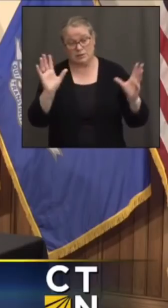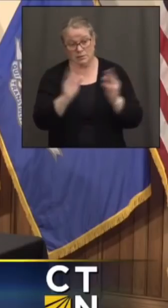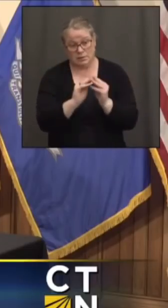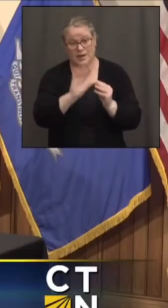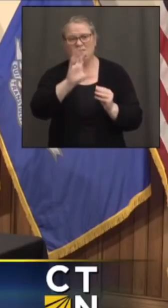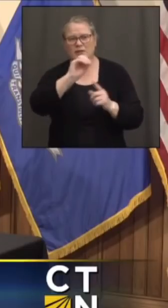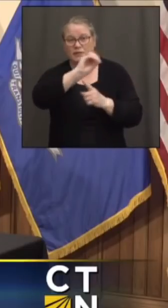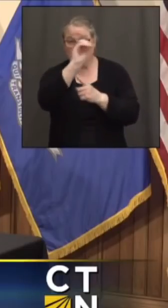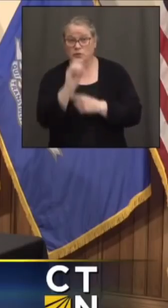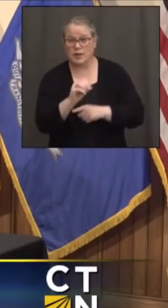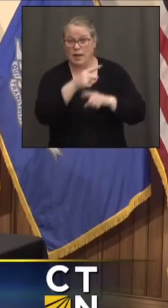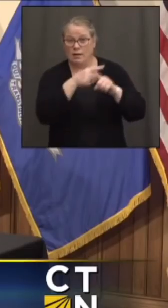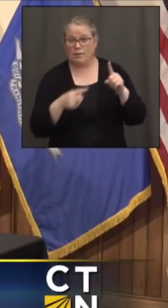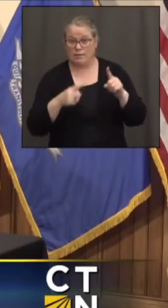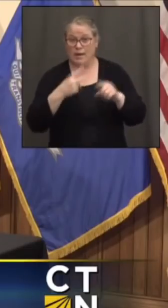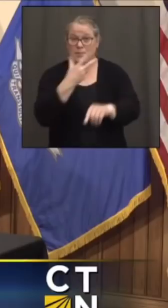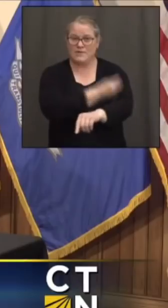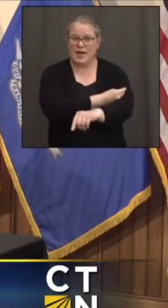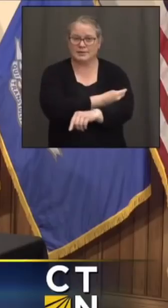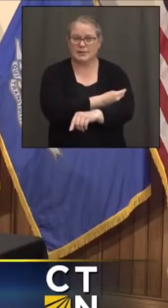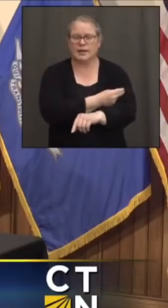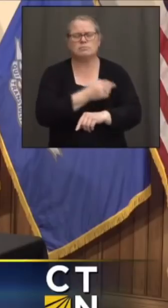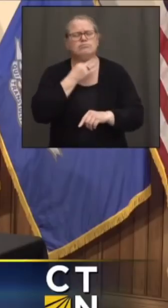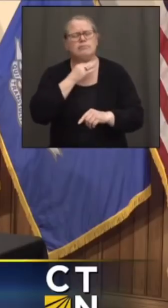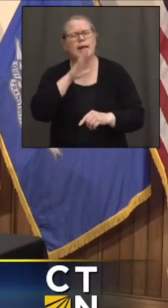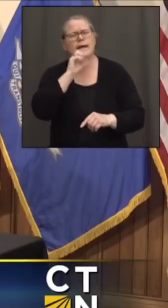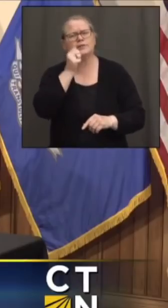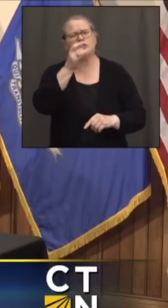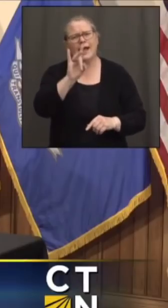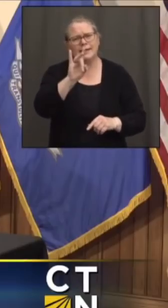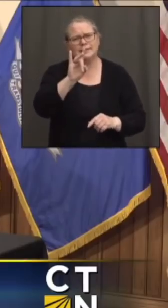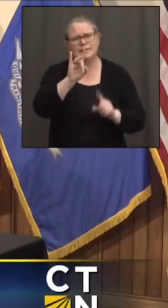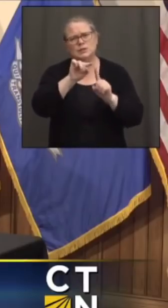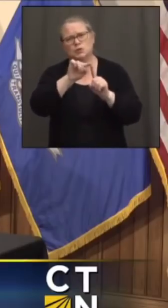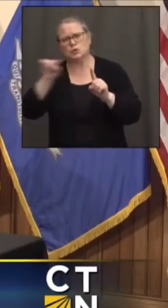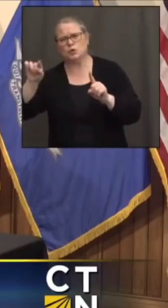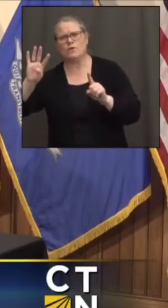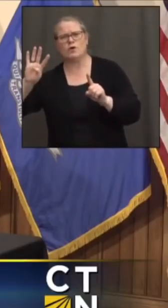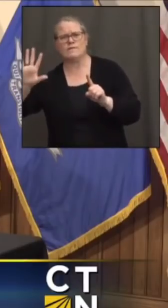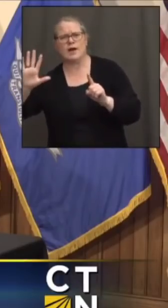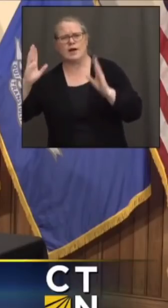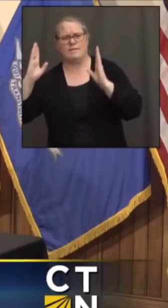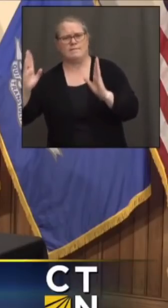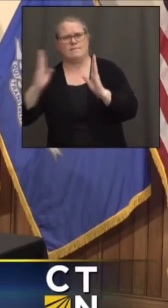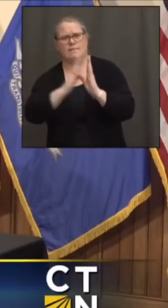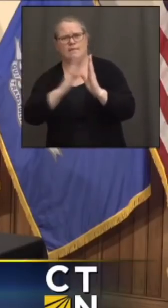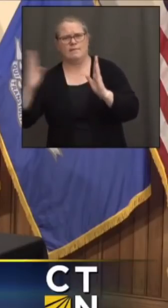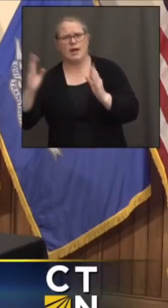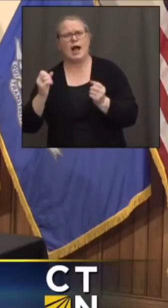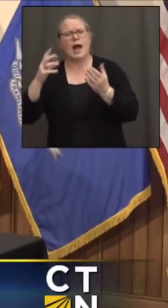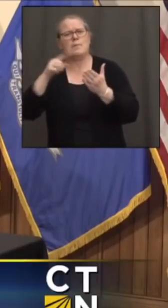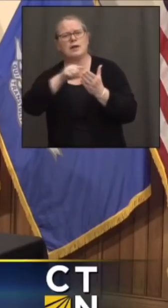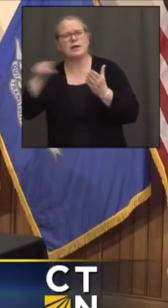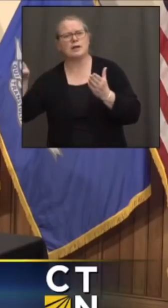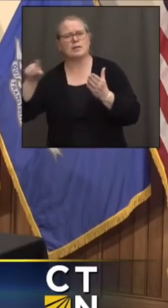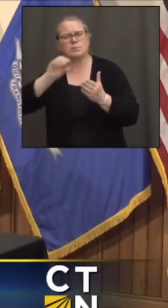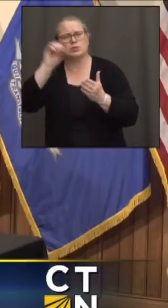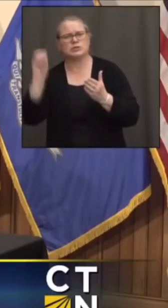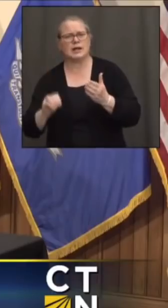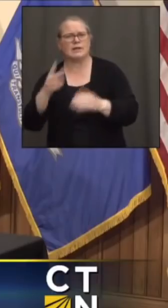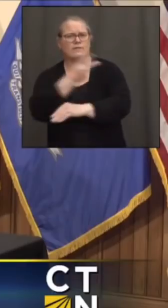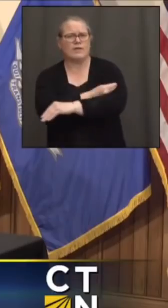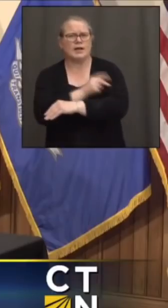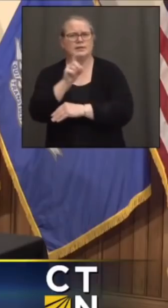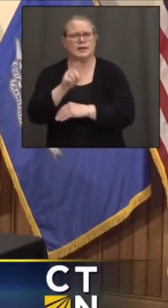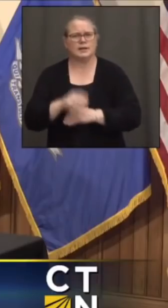I didn't – what's the 18- through 45 cohort, like, broken out? How many of those folks have been vaccinated?